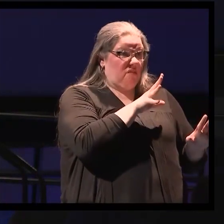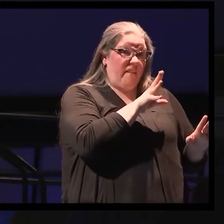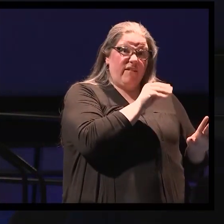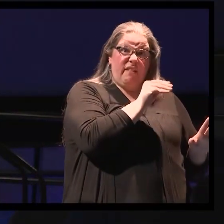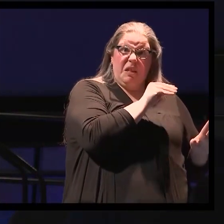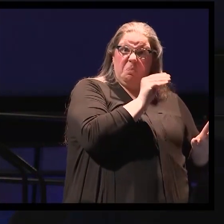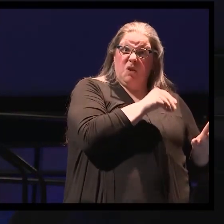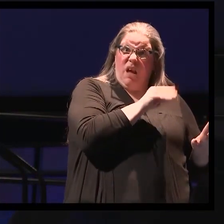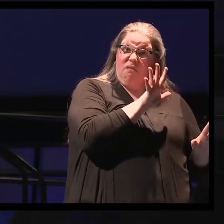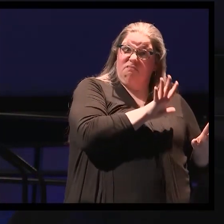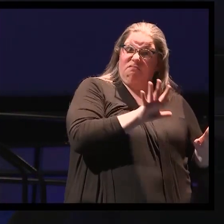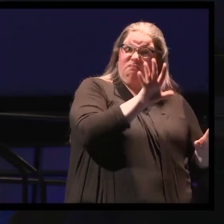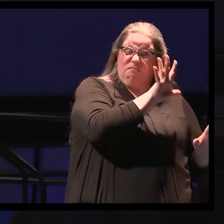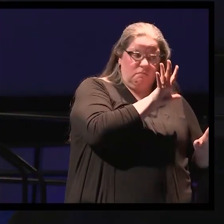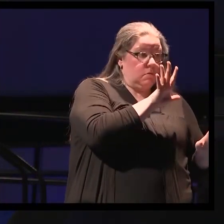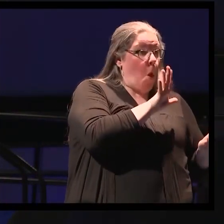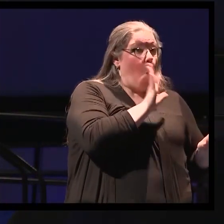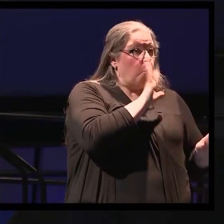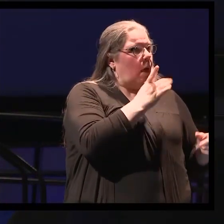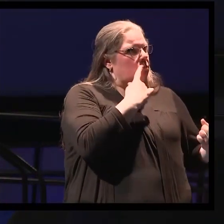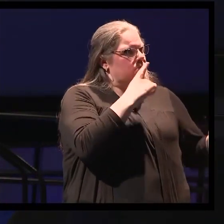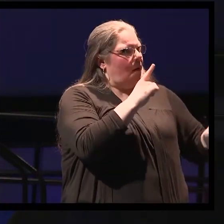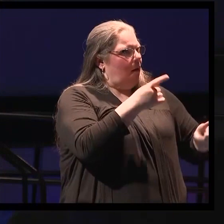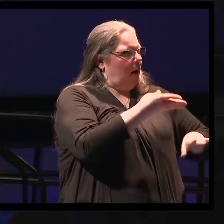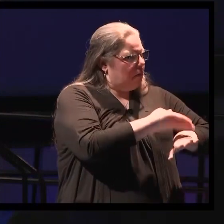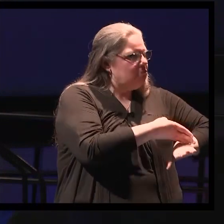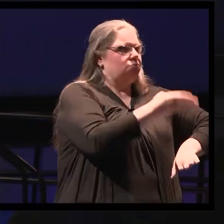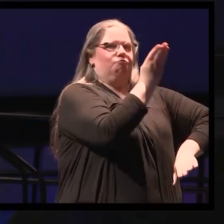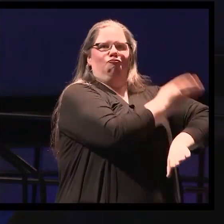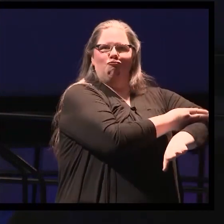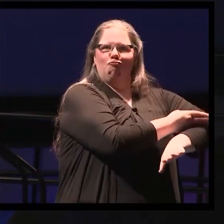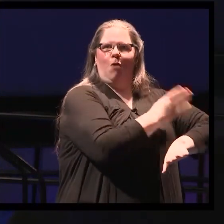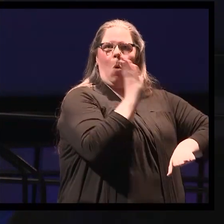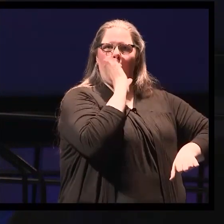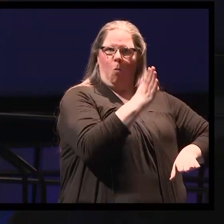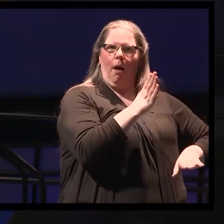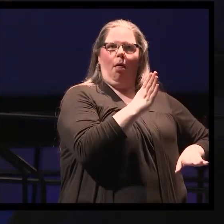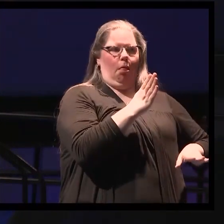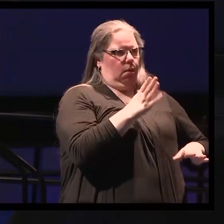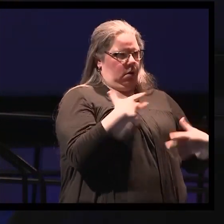benefit and reversal of their symptoms over time.